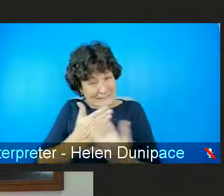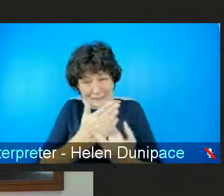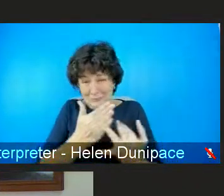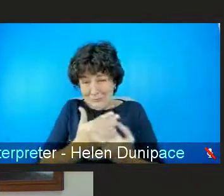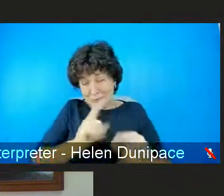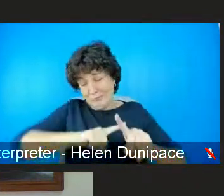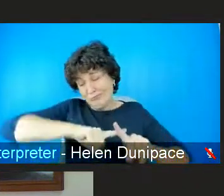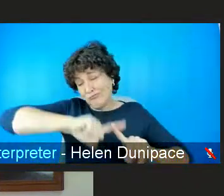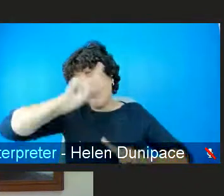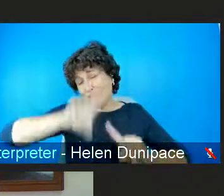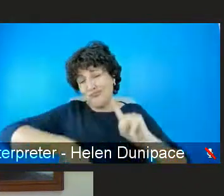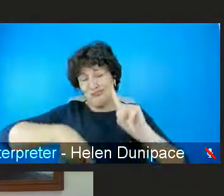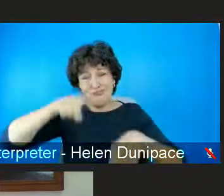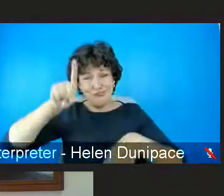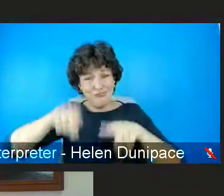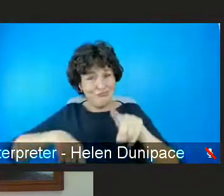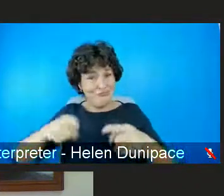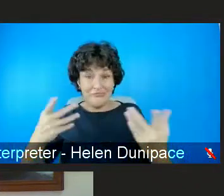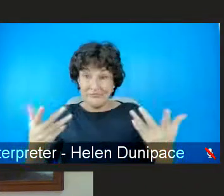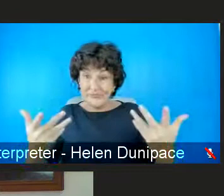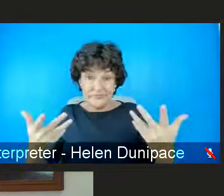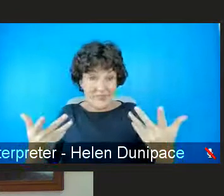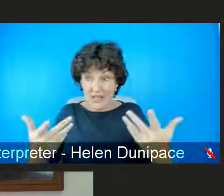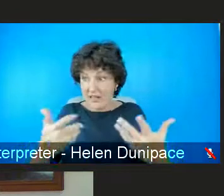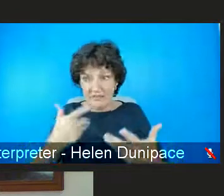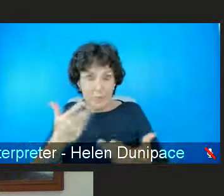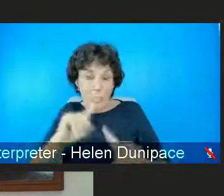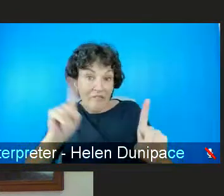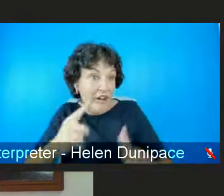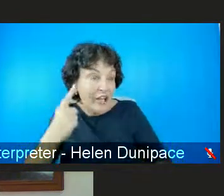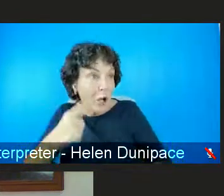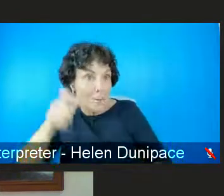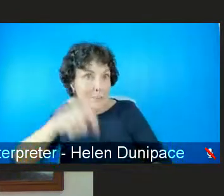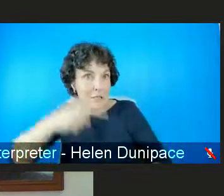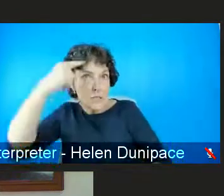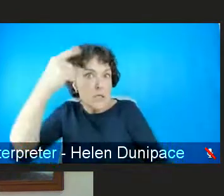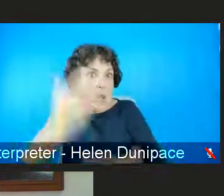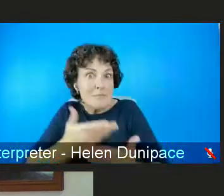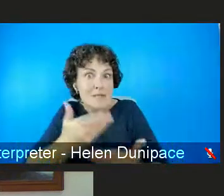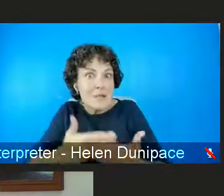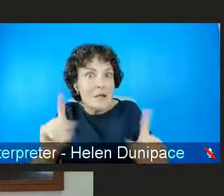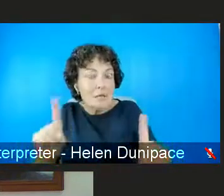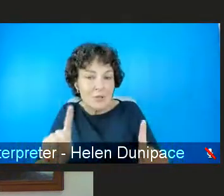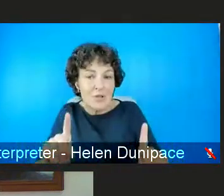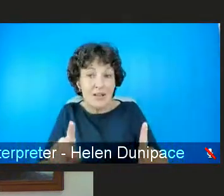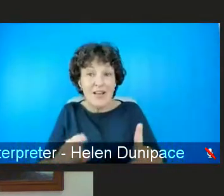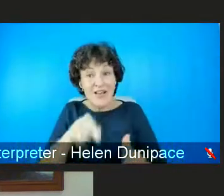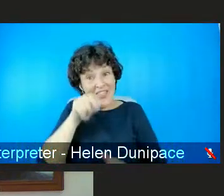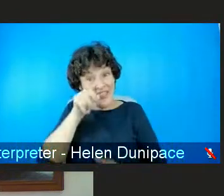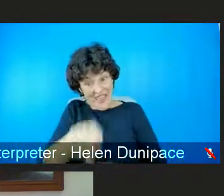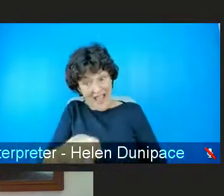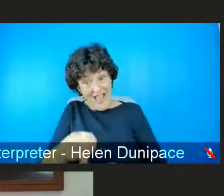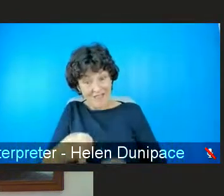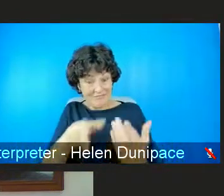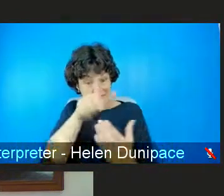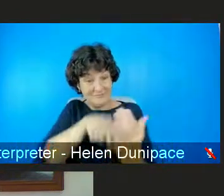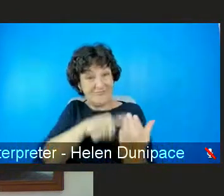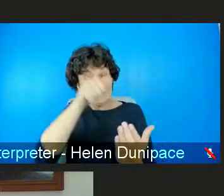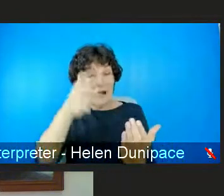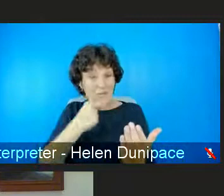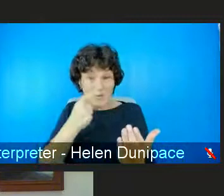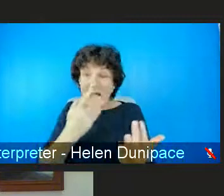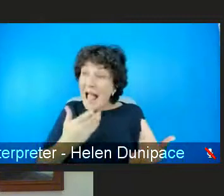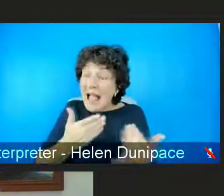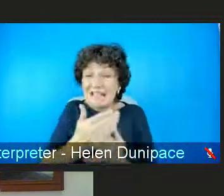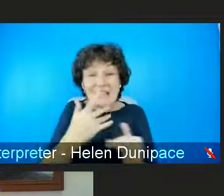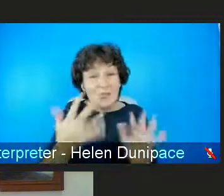be that and that people are obsessing on uh and if that's it that that provides accessibility to porn for